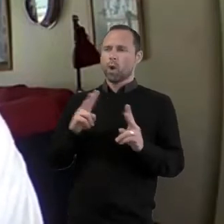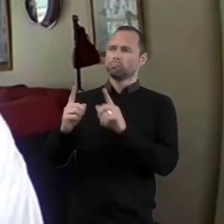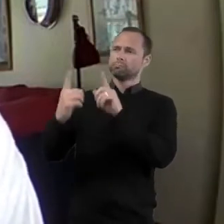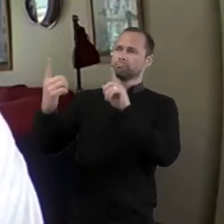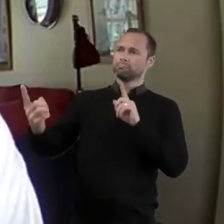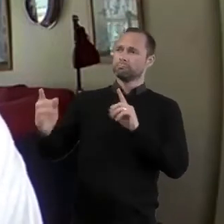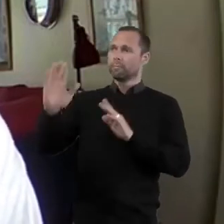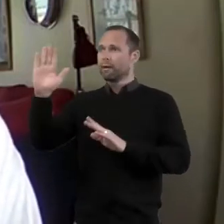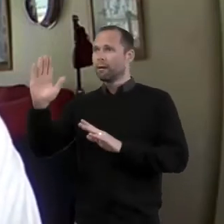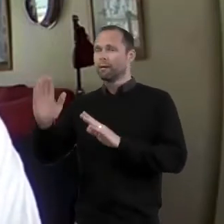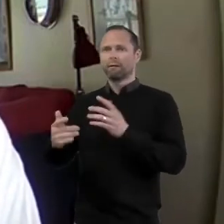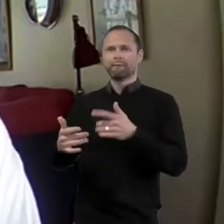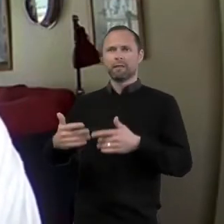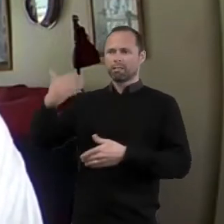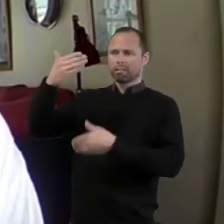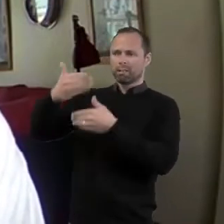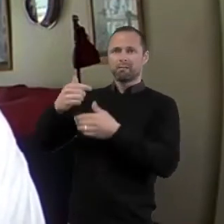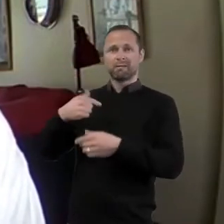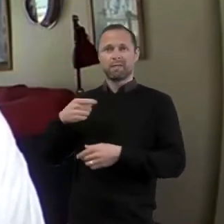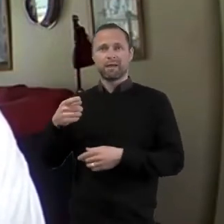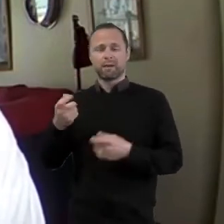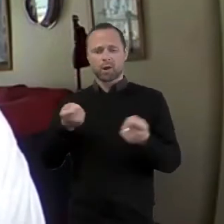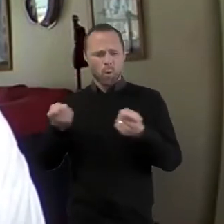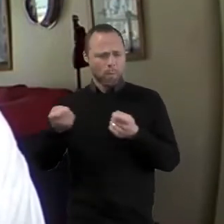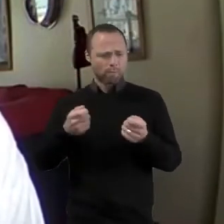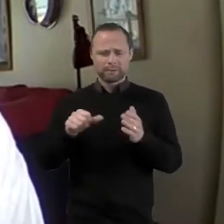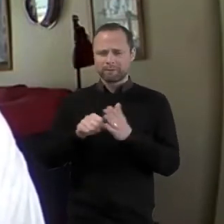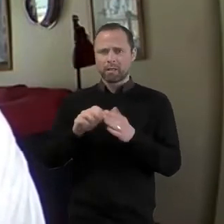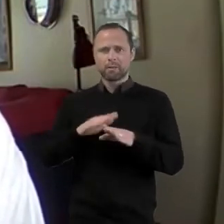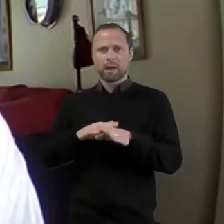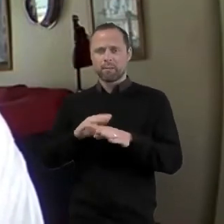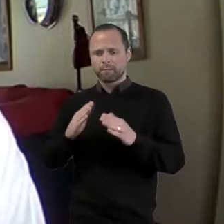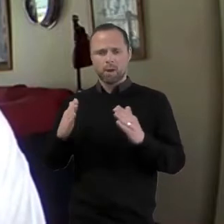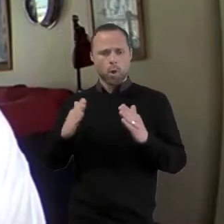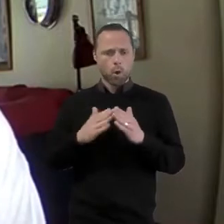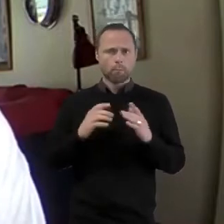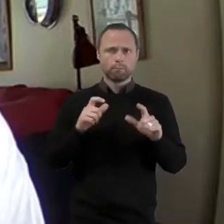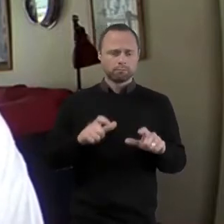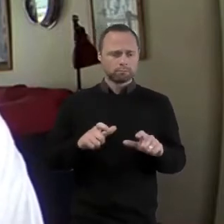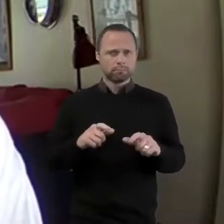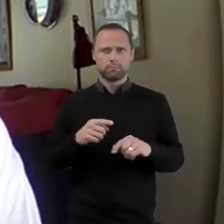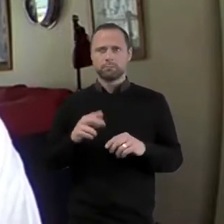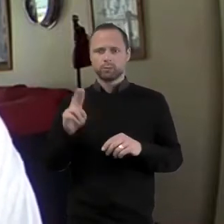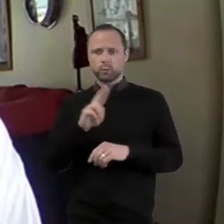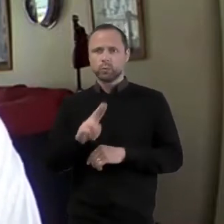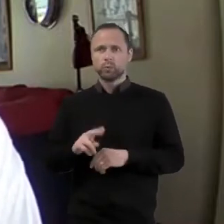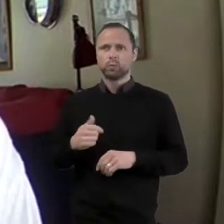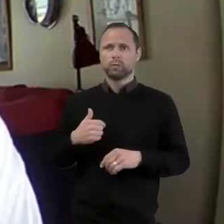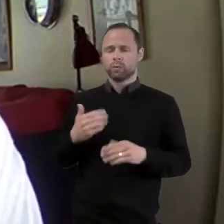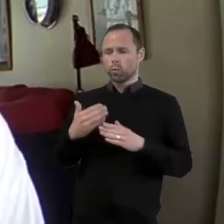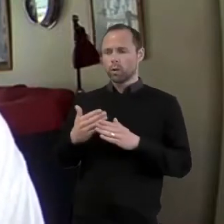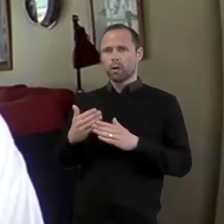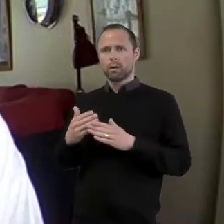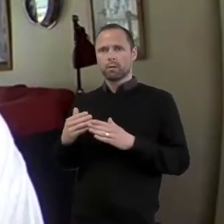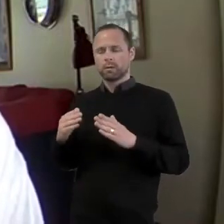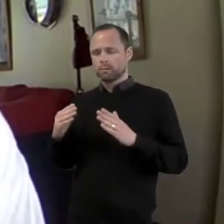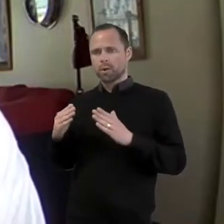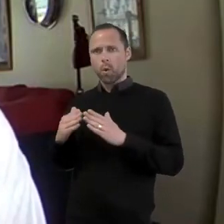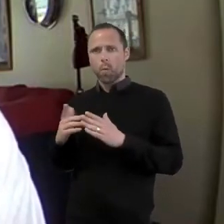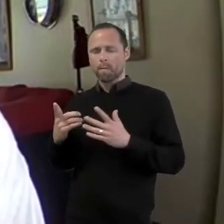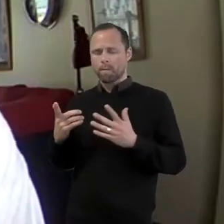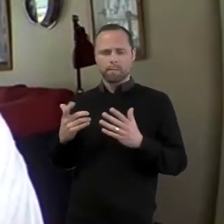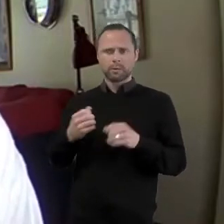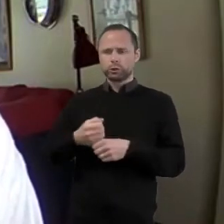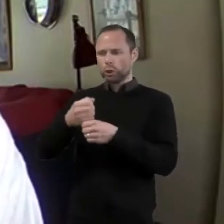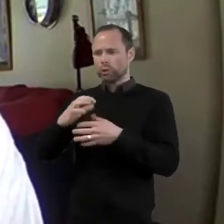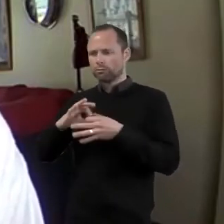they've coped with homeschooling, with working from home, with navigating church as families, dealing with